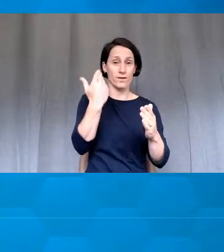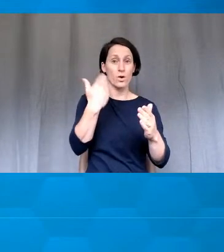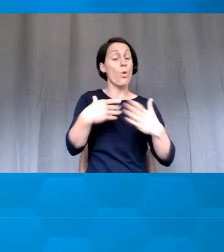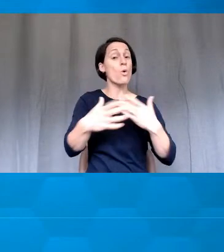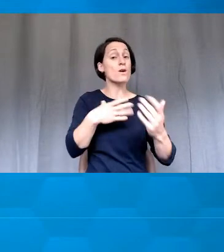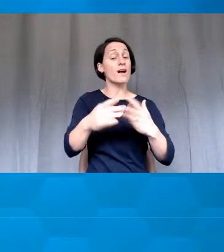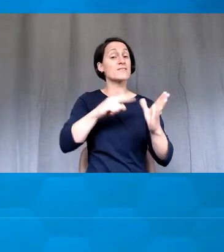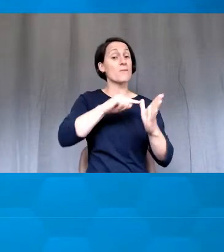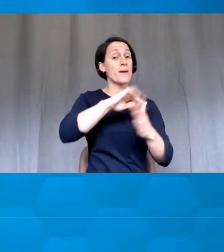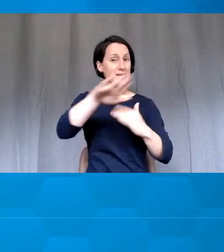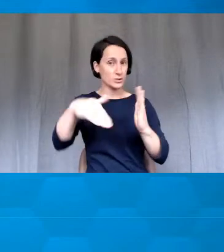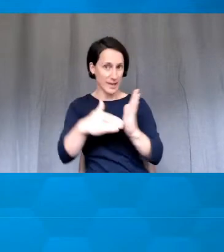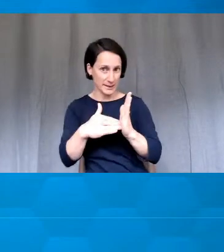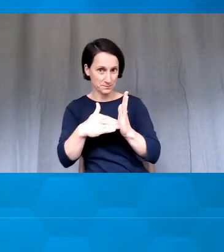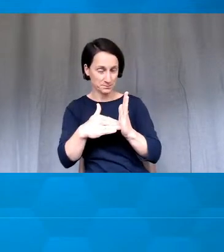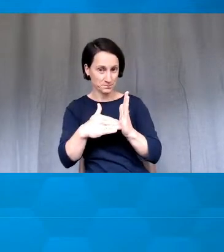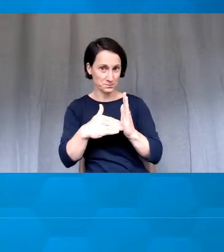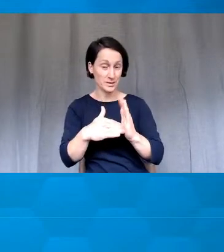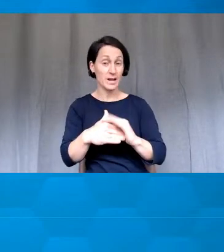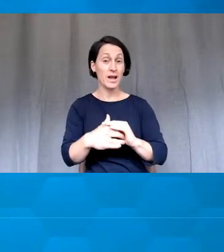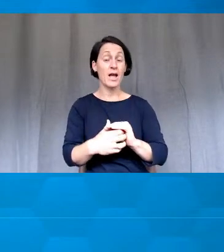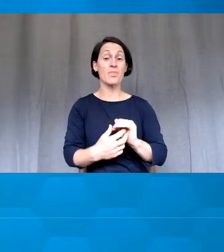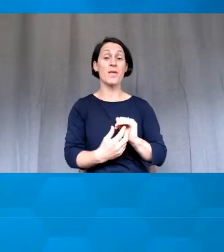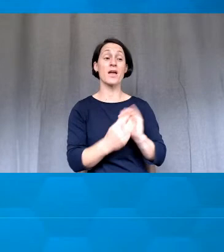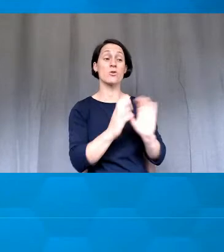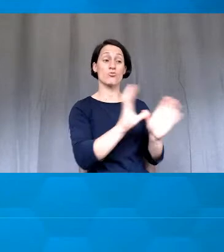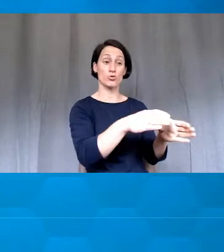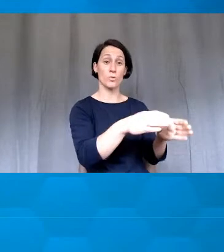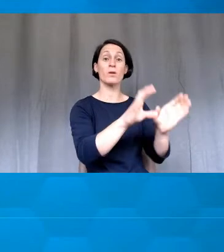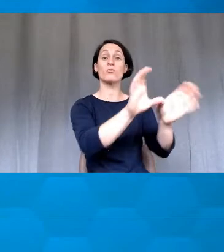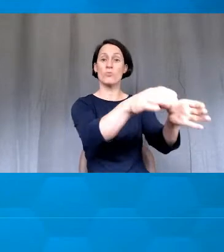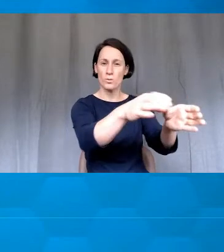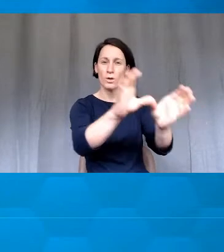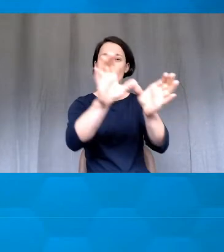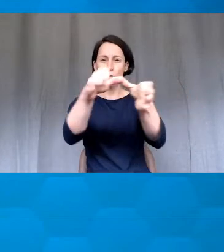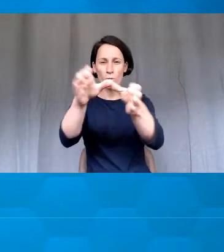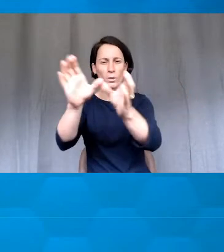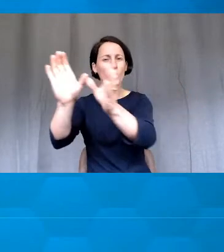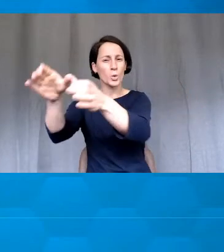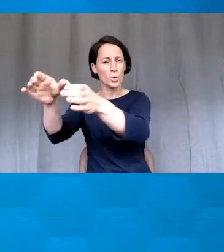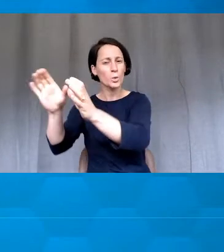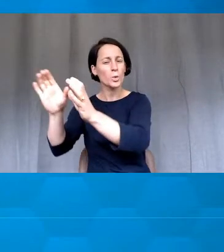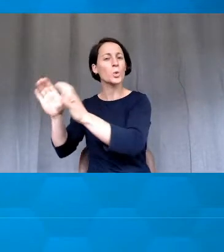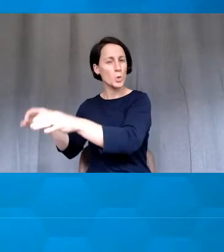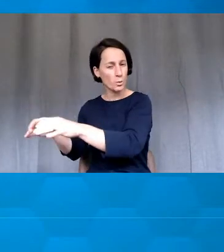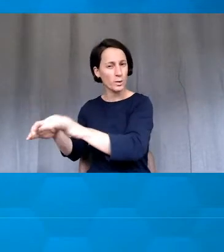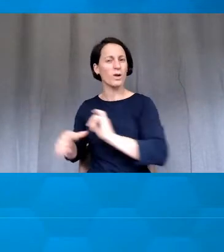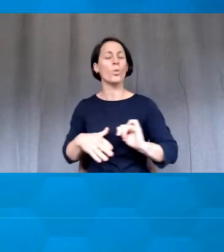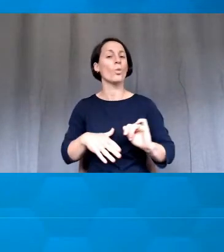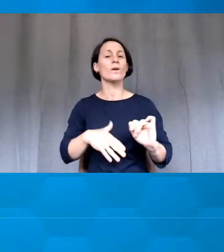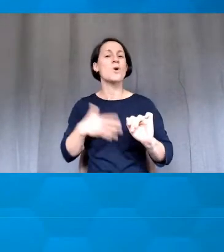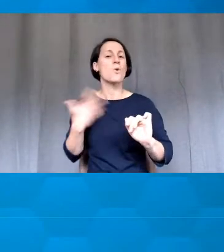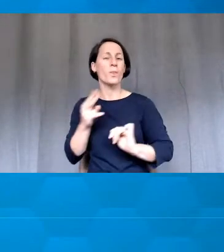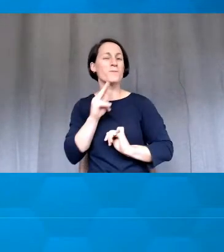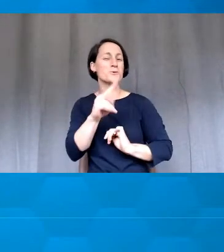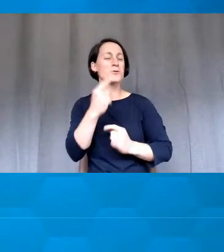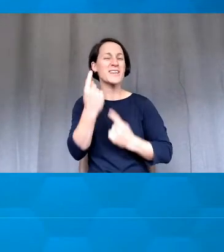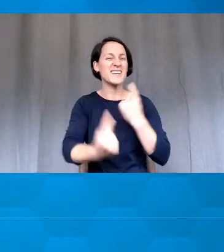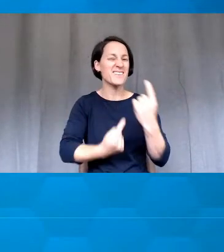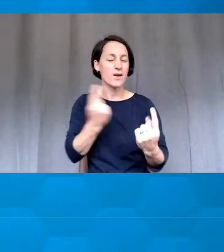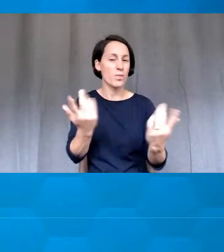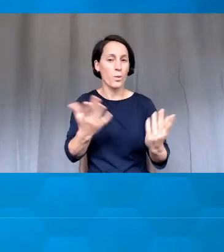And then two groups at a time, again, organized so people don't see the people who are writing to them. So it makes it a bit more anonymous.